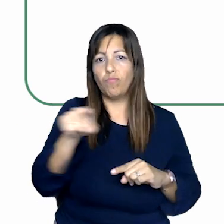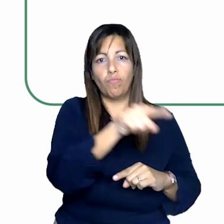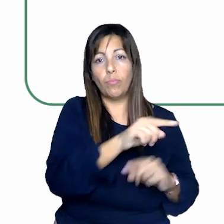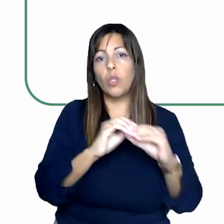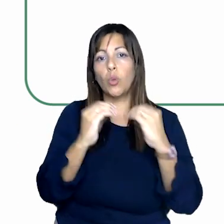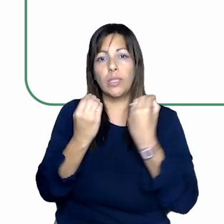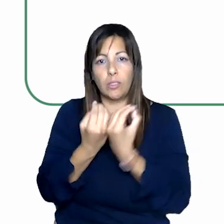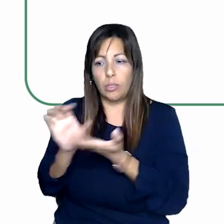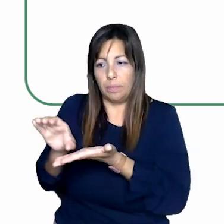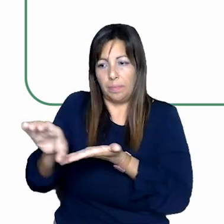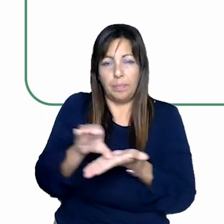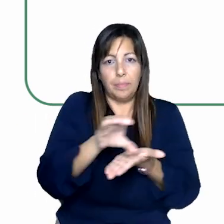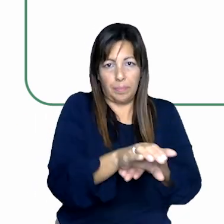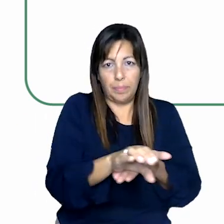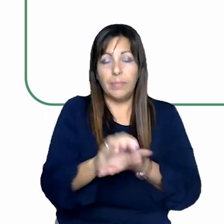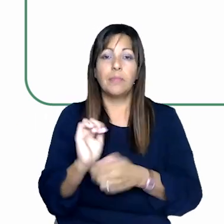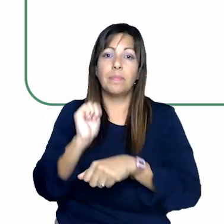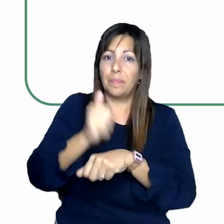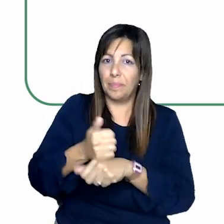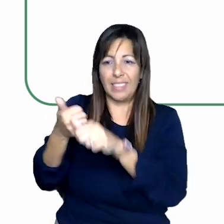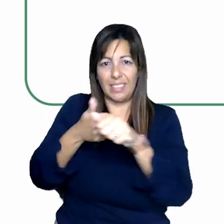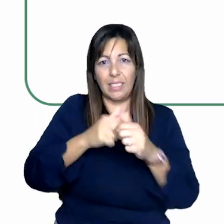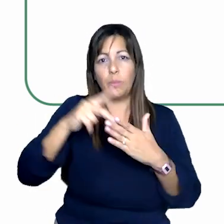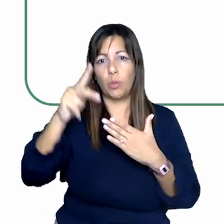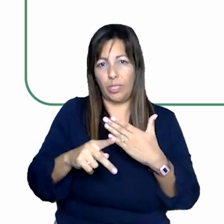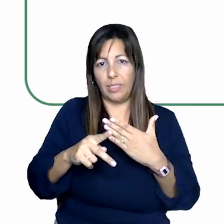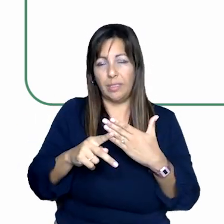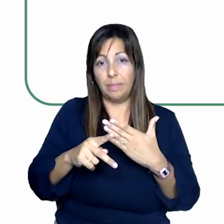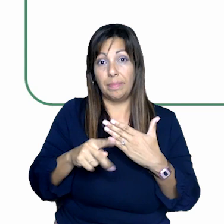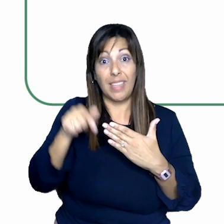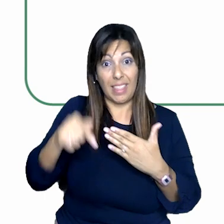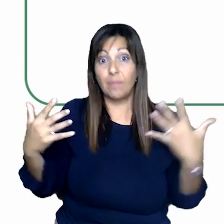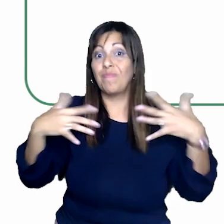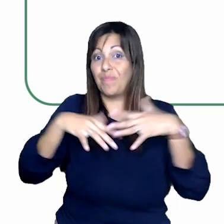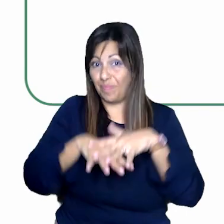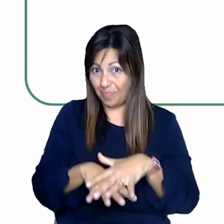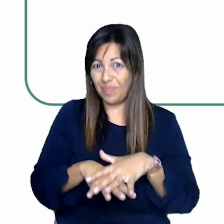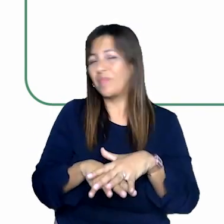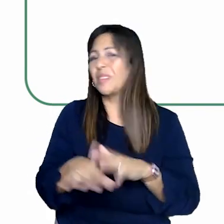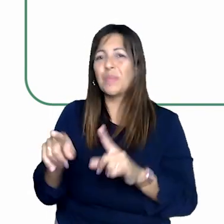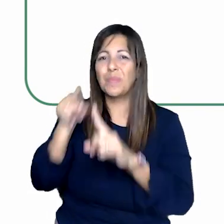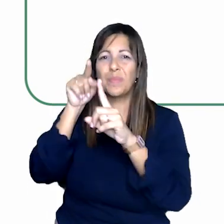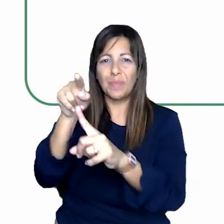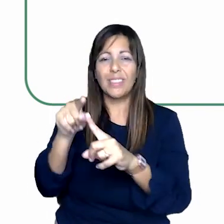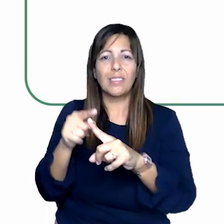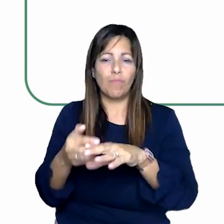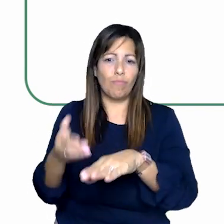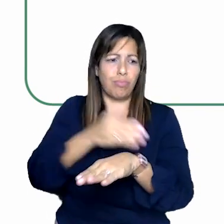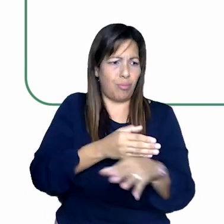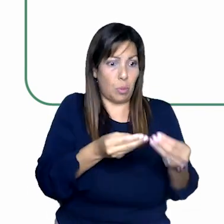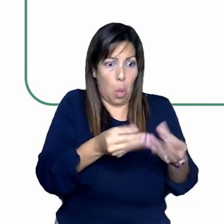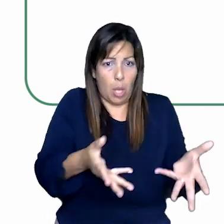ensuring efficient and effective implementation of each project. With these combined efforts, we seek not only to restore the